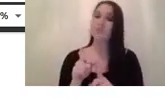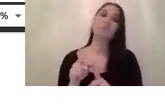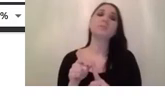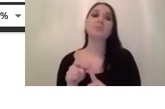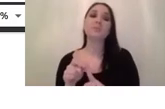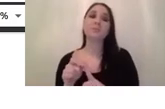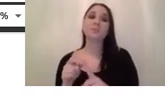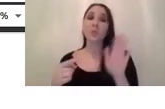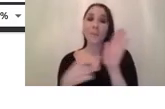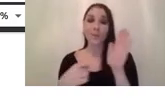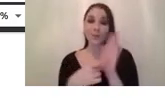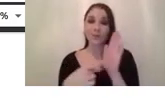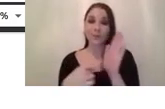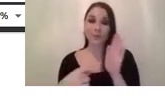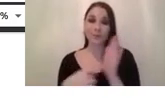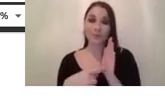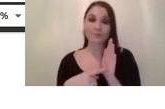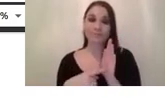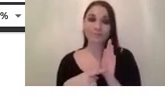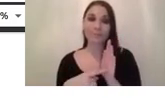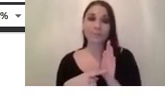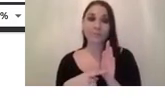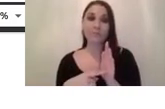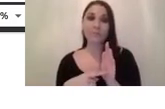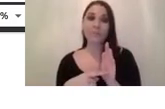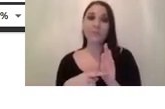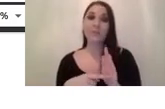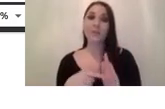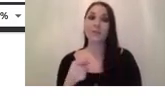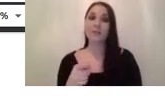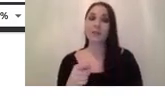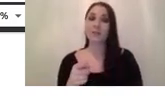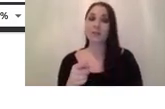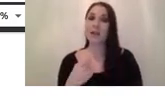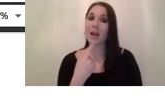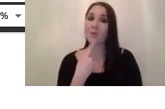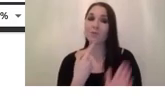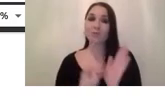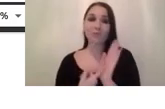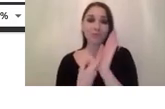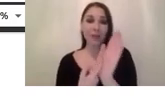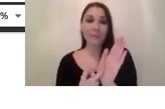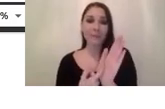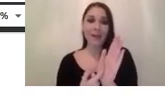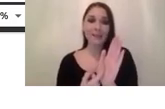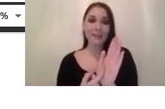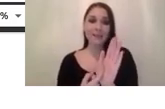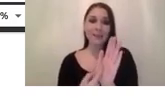thumb as a rule of thumb um i would say go for a distance for a working distance